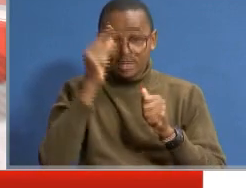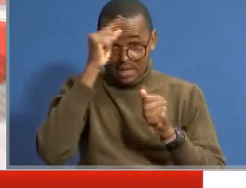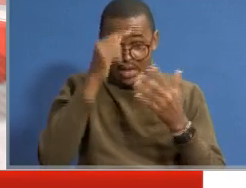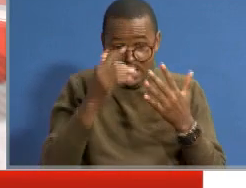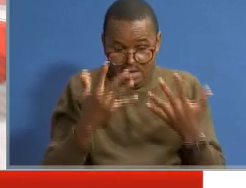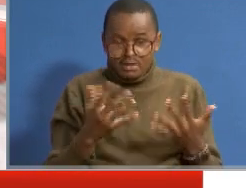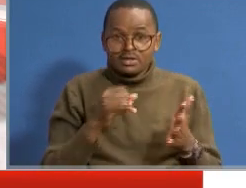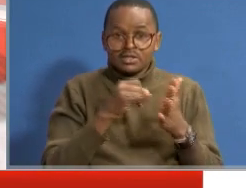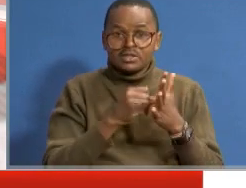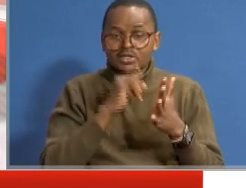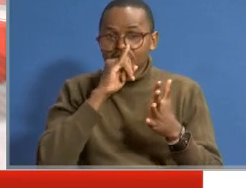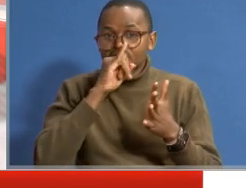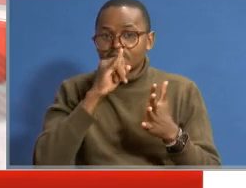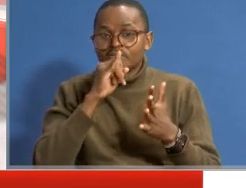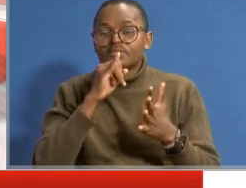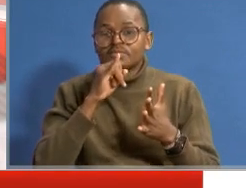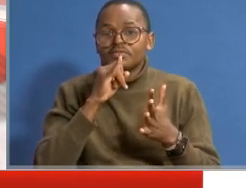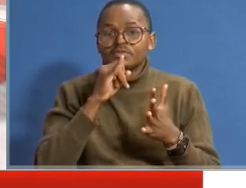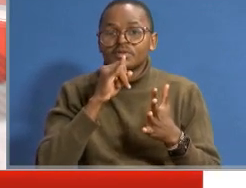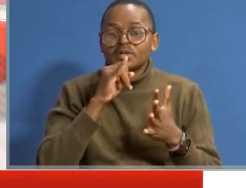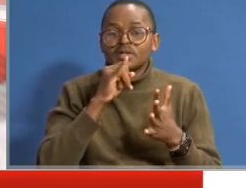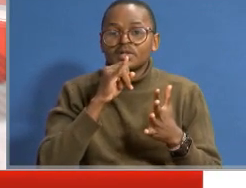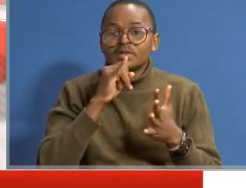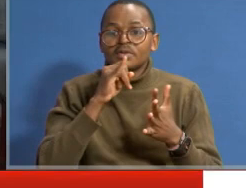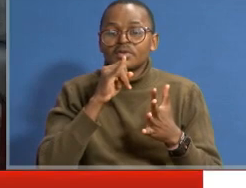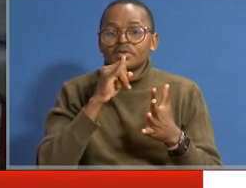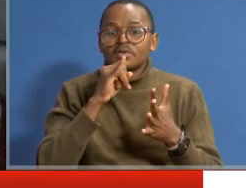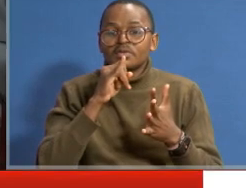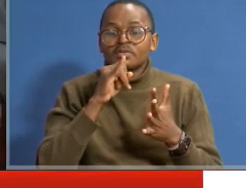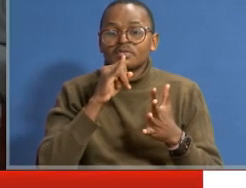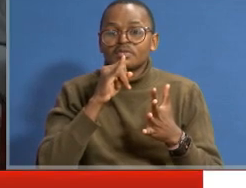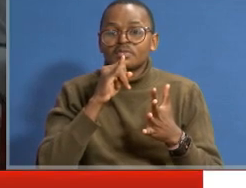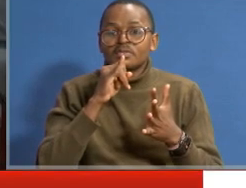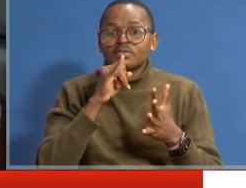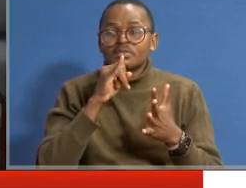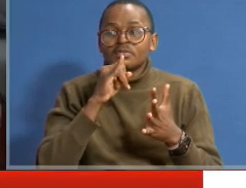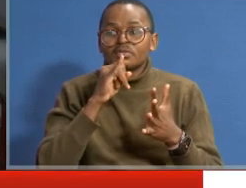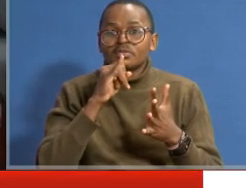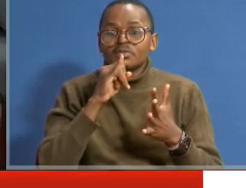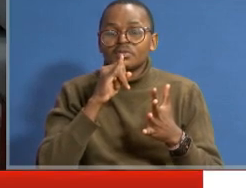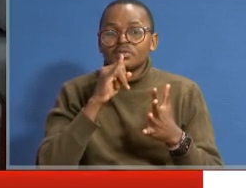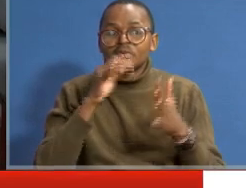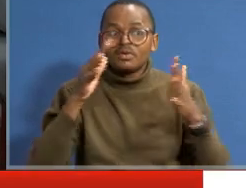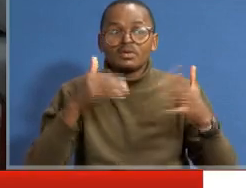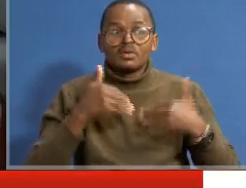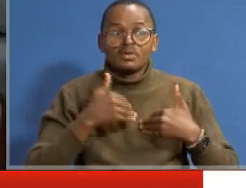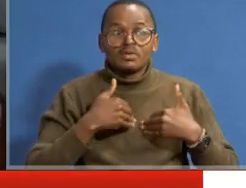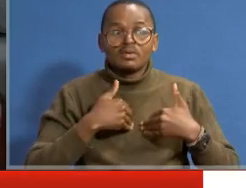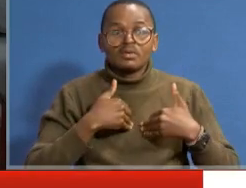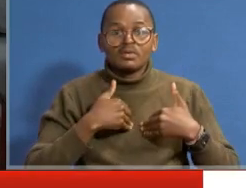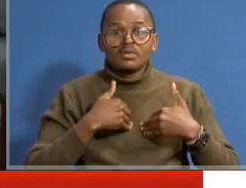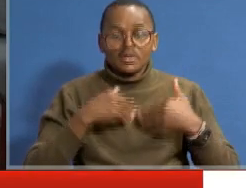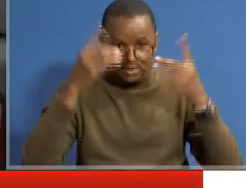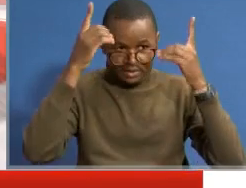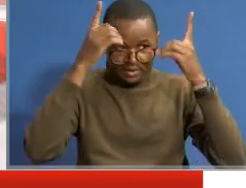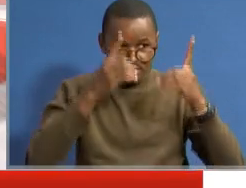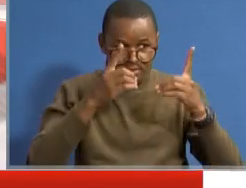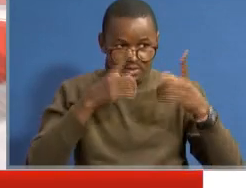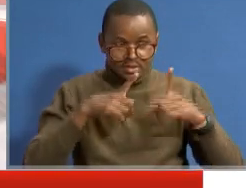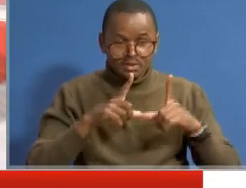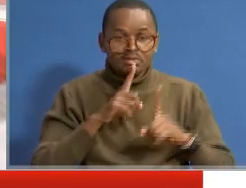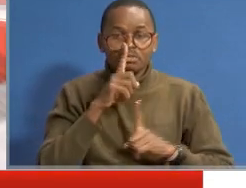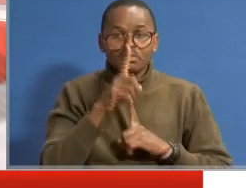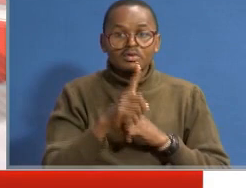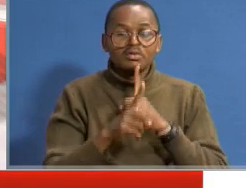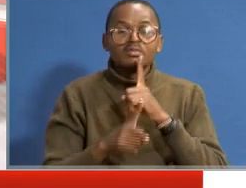on how it is going to be made to suit at least. Tailorment. Right. Great to have that determination. And now, let's